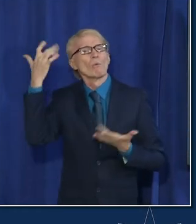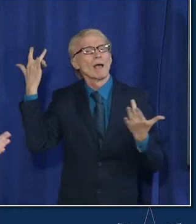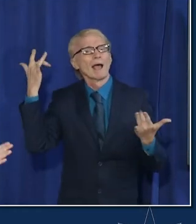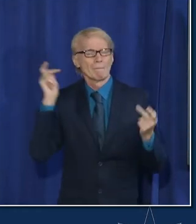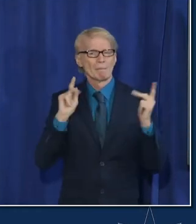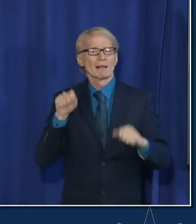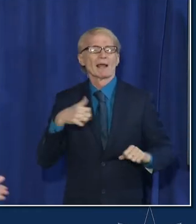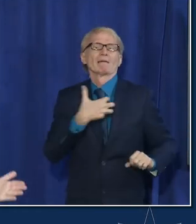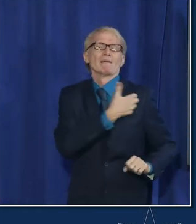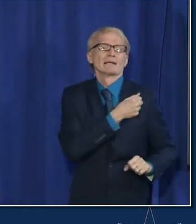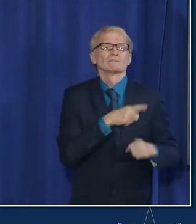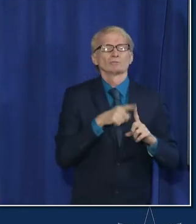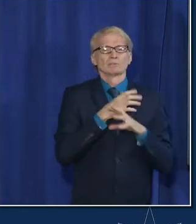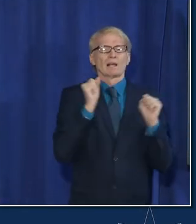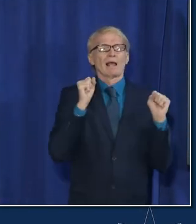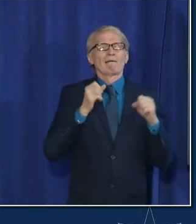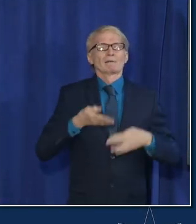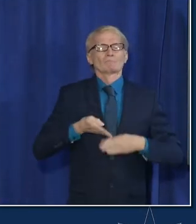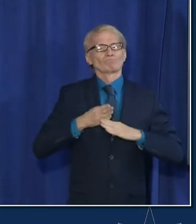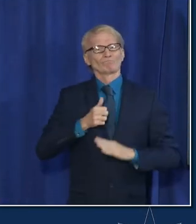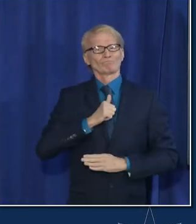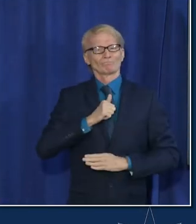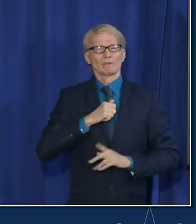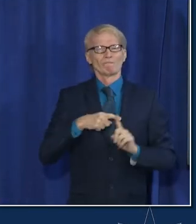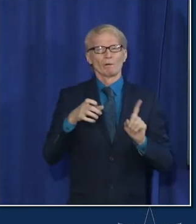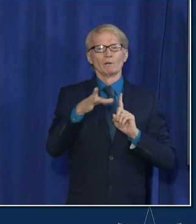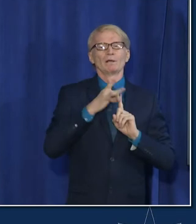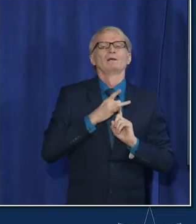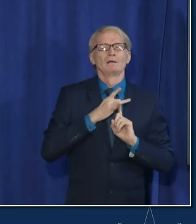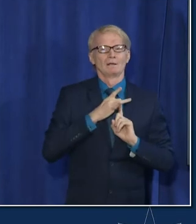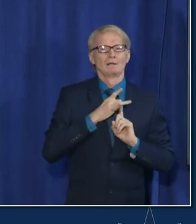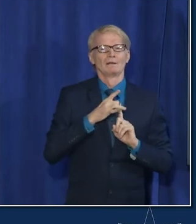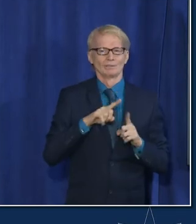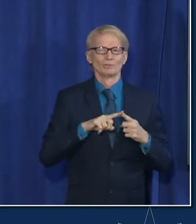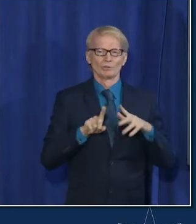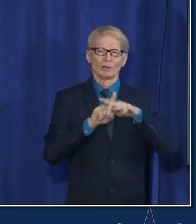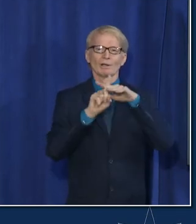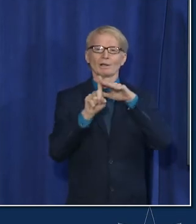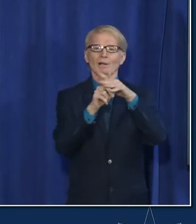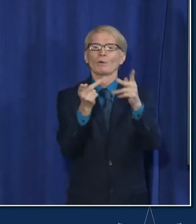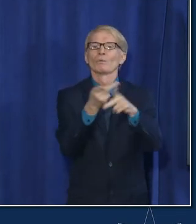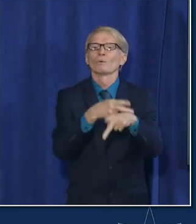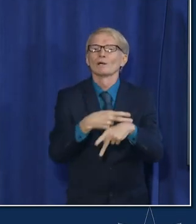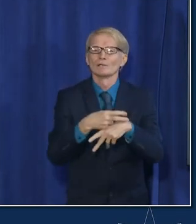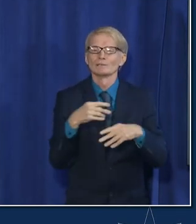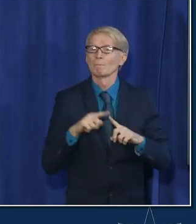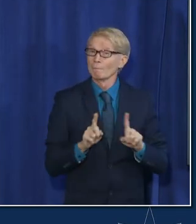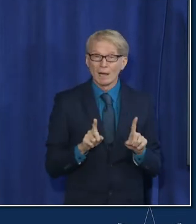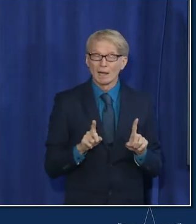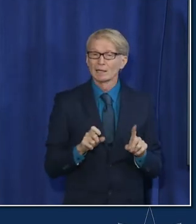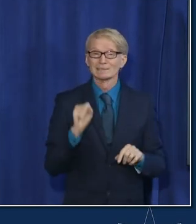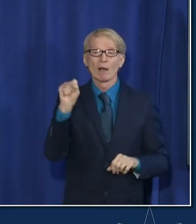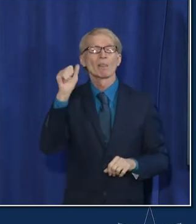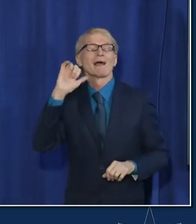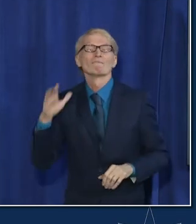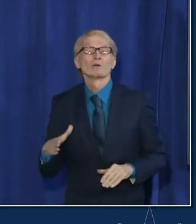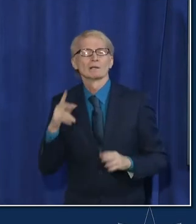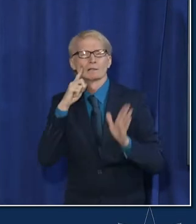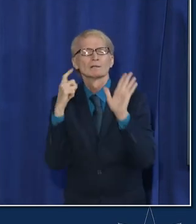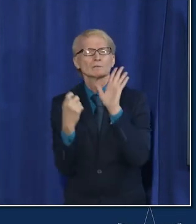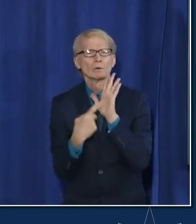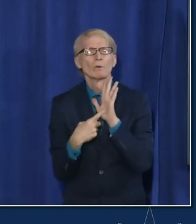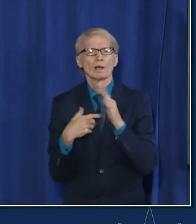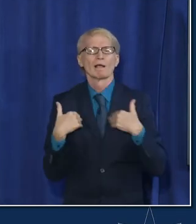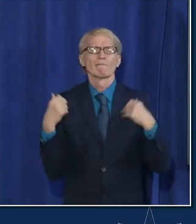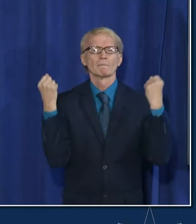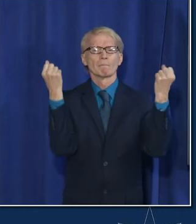vaccinated and stop more and more of uh the opportunity for variants to emerge however what we see here from south africa is